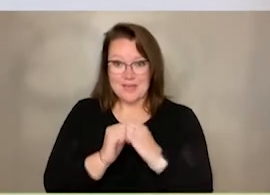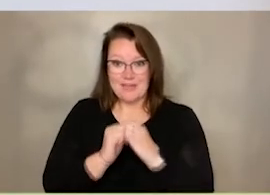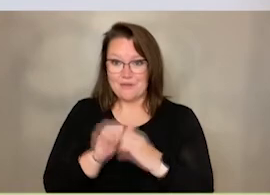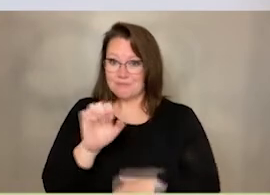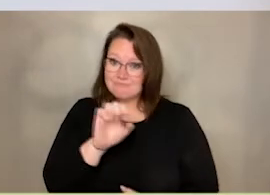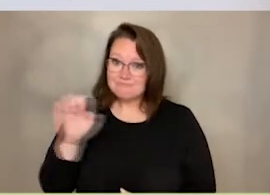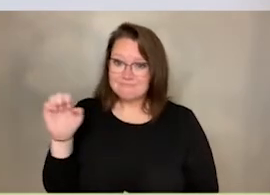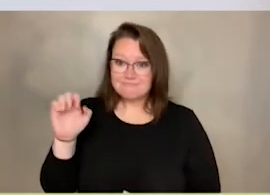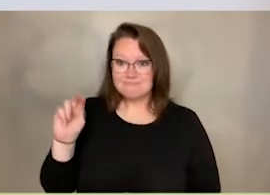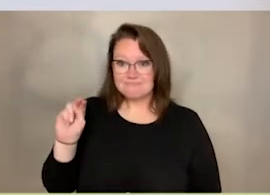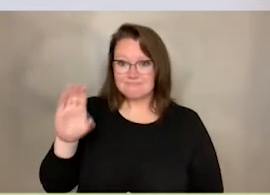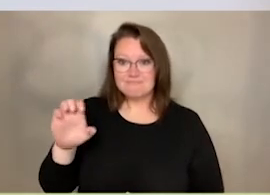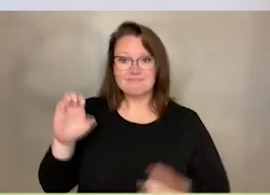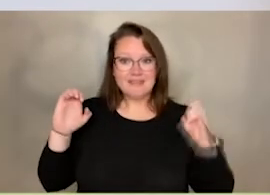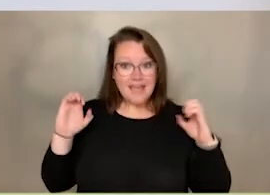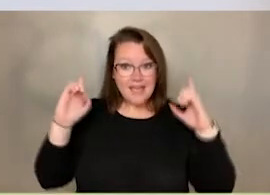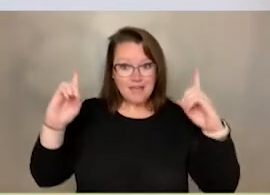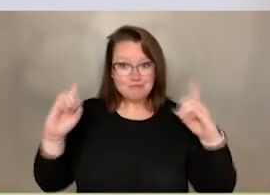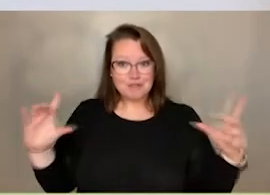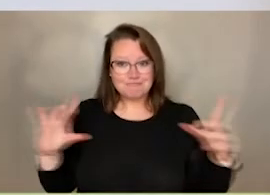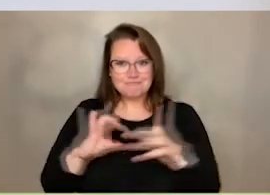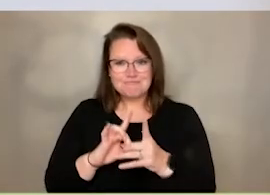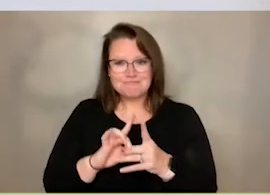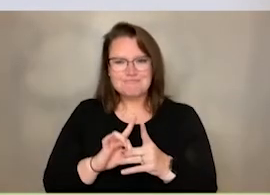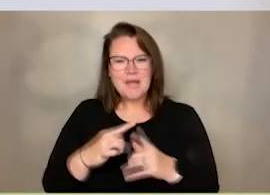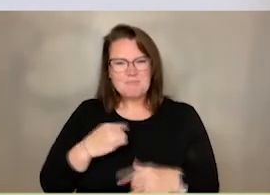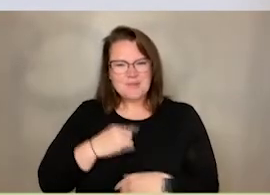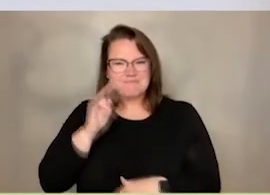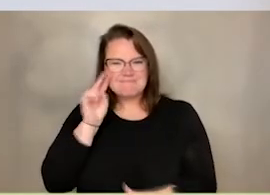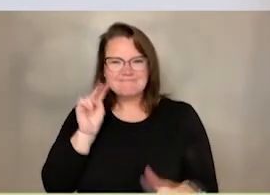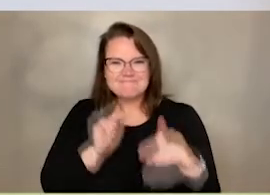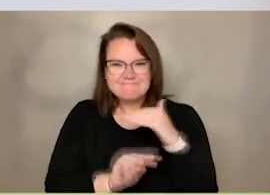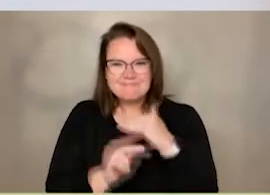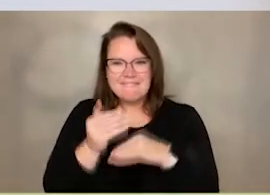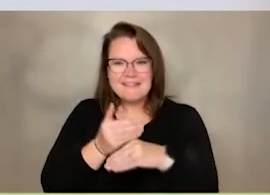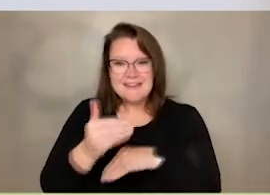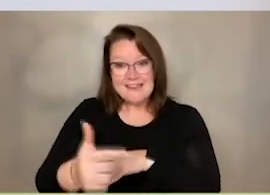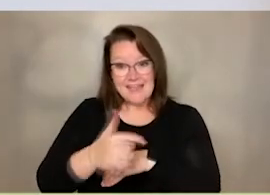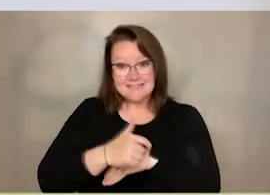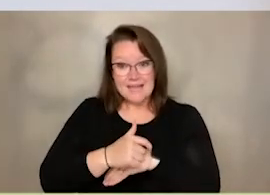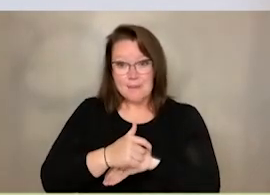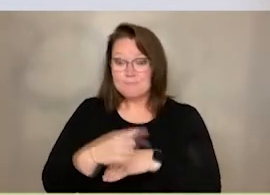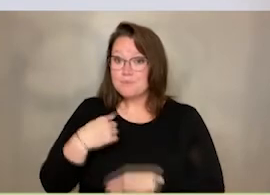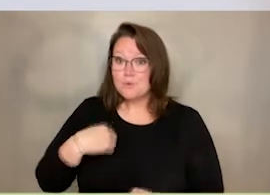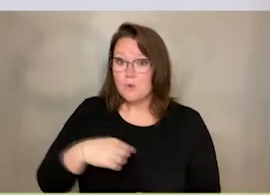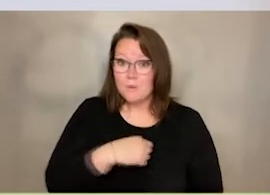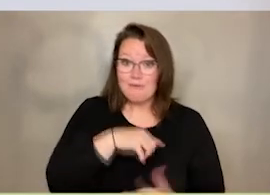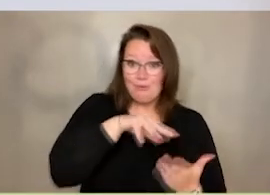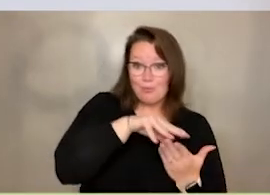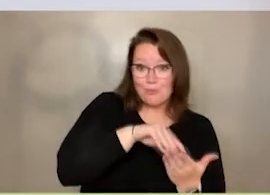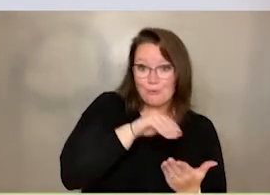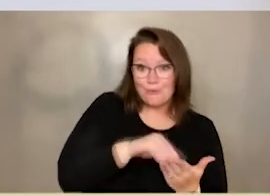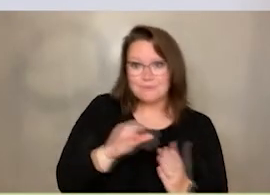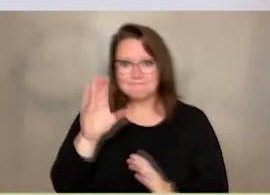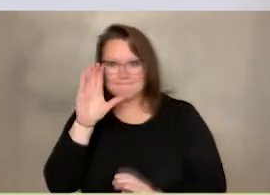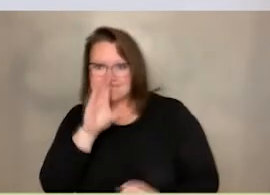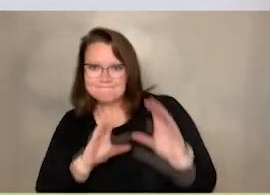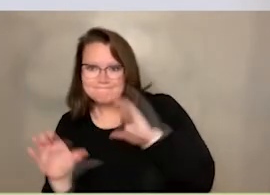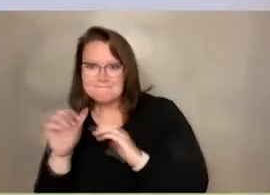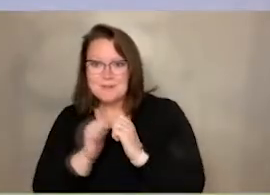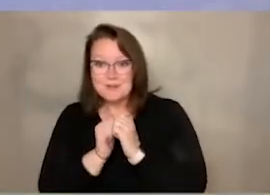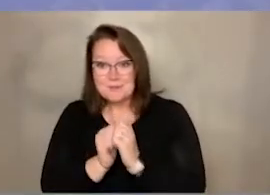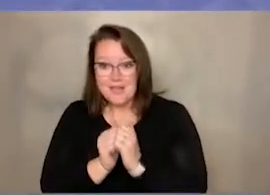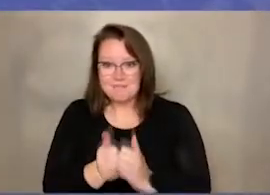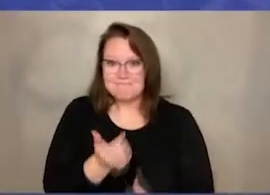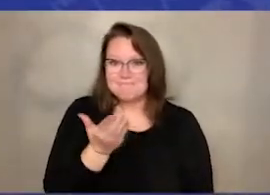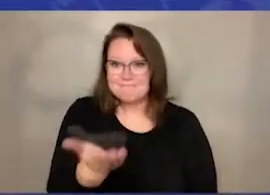Carolina Education Connection. And I'm really looking forward to our next episode, where we can learn and explore together from right where you